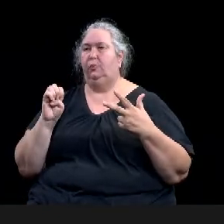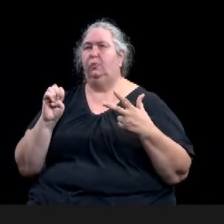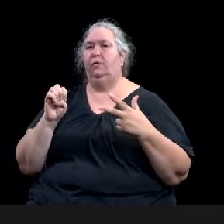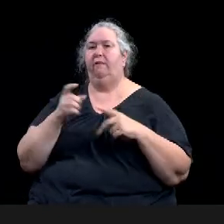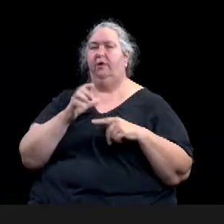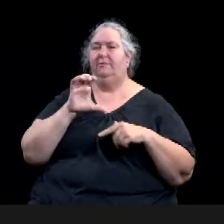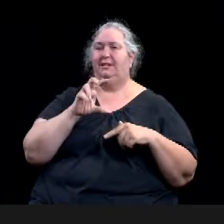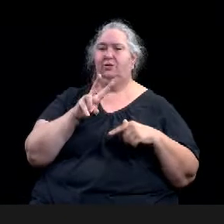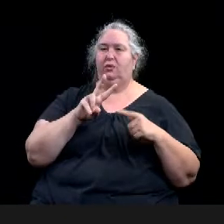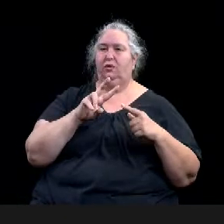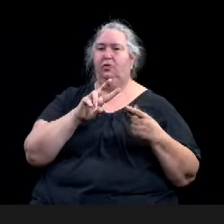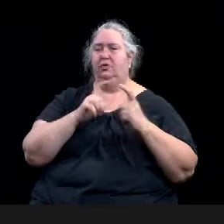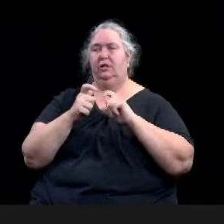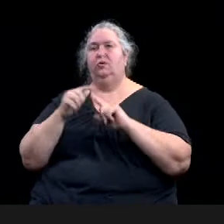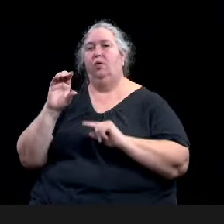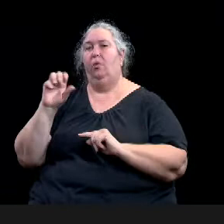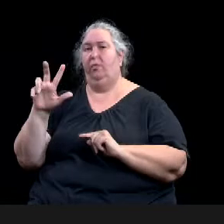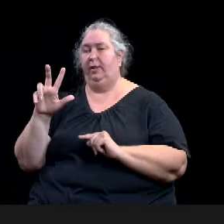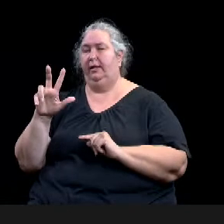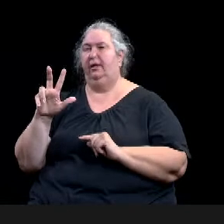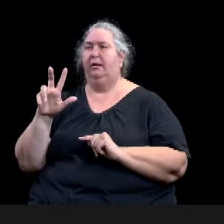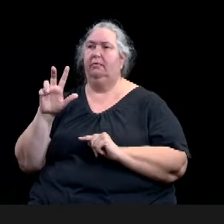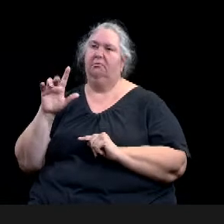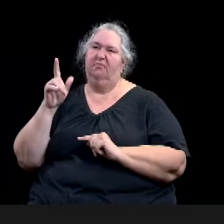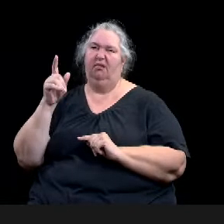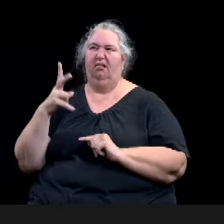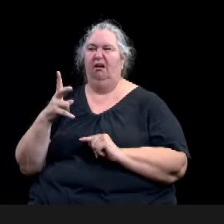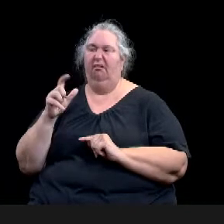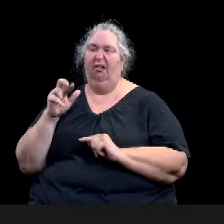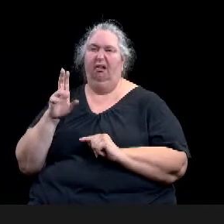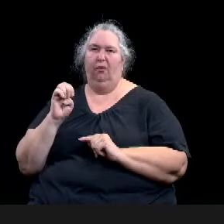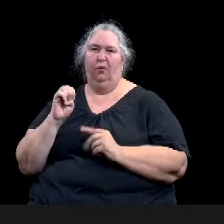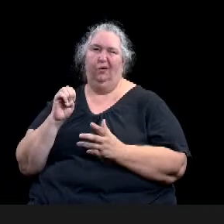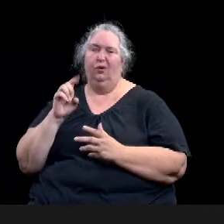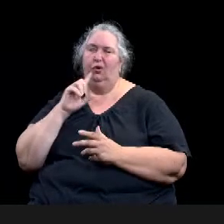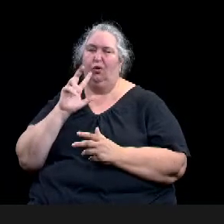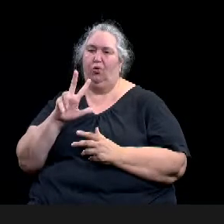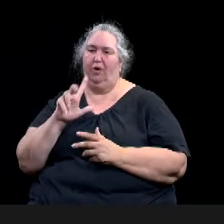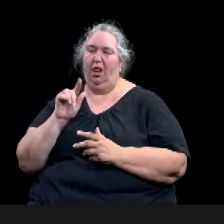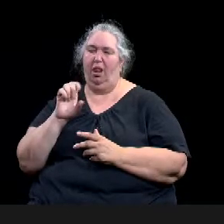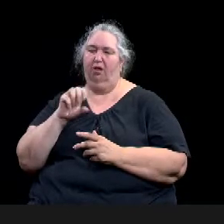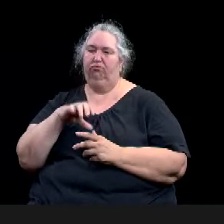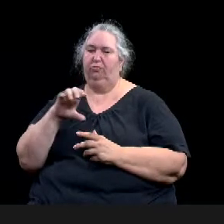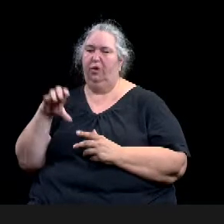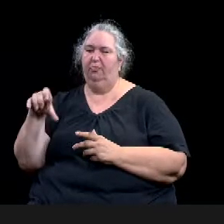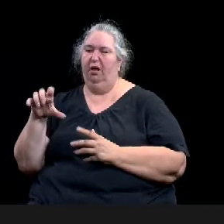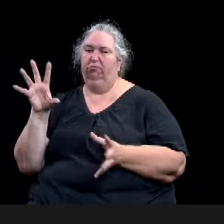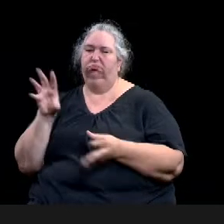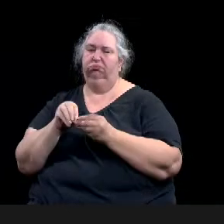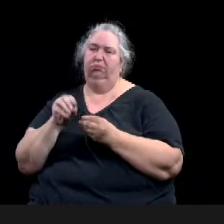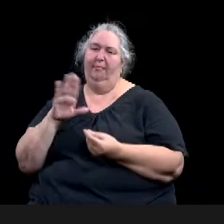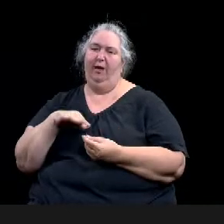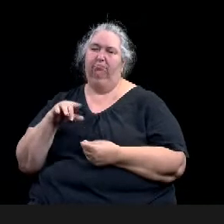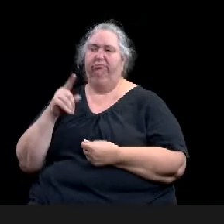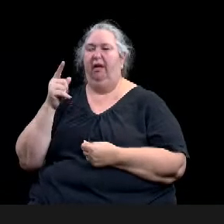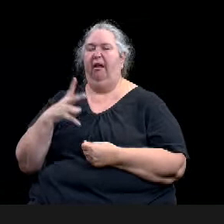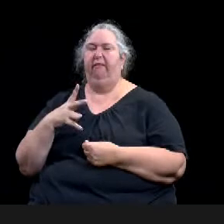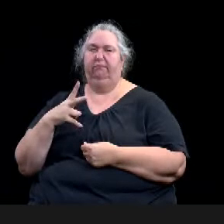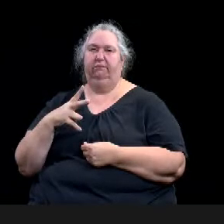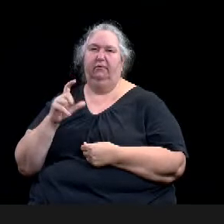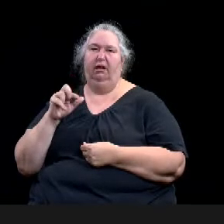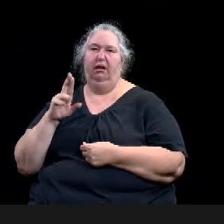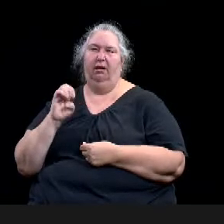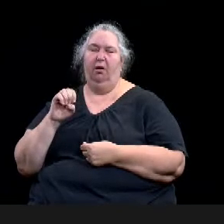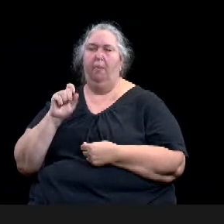acre. Um, these are three existing single family homes that are being renovated in, uh, the mixed use area between